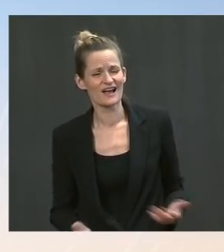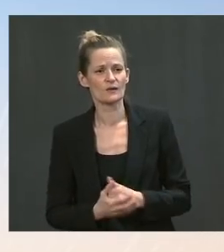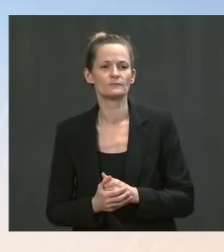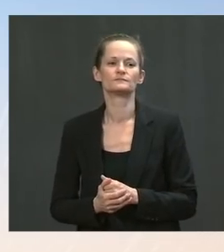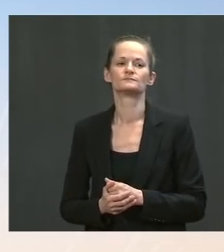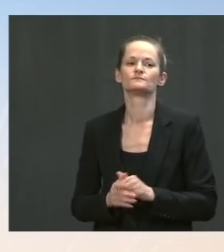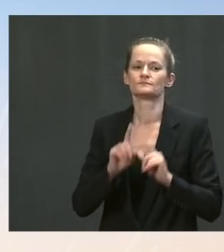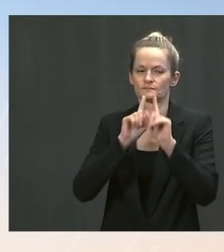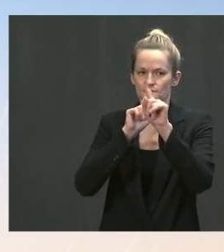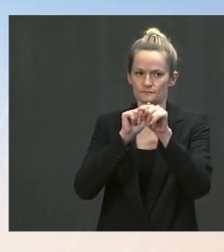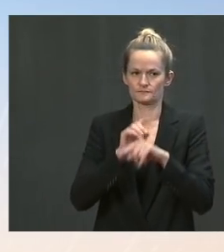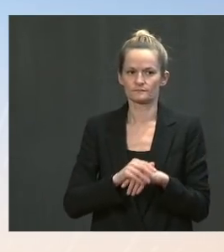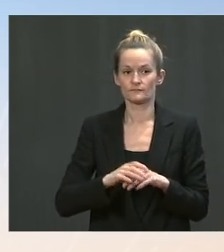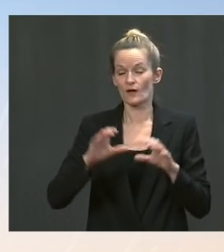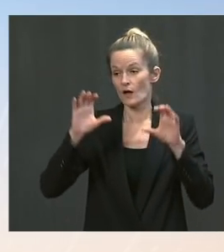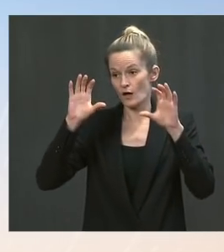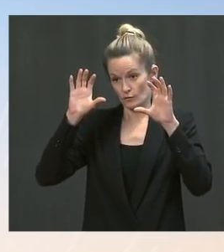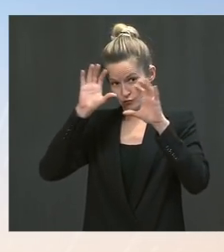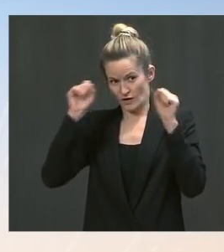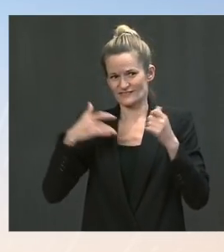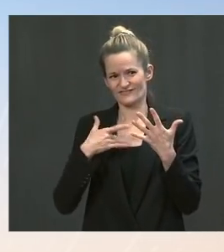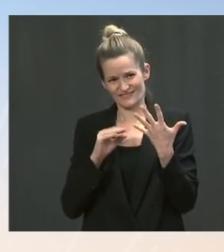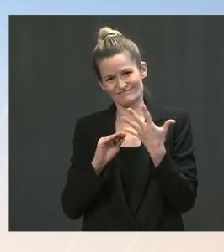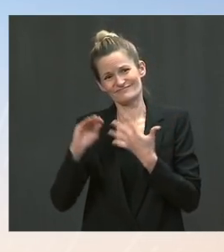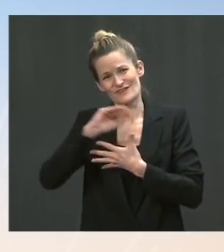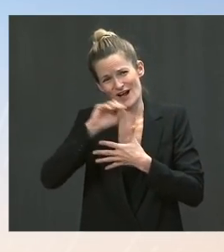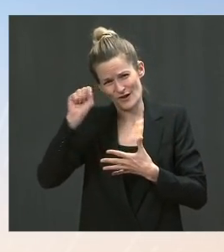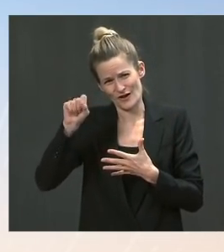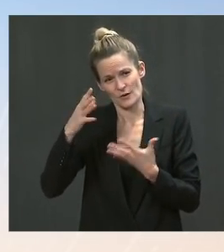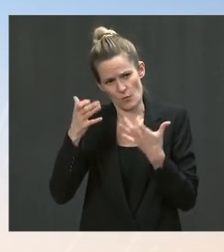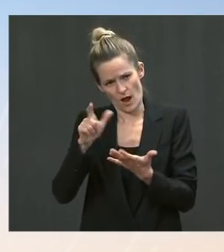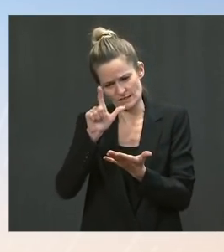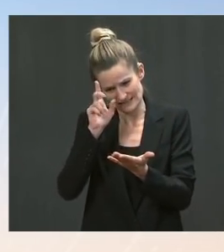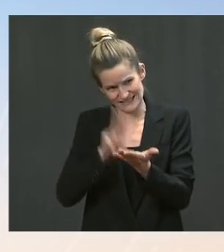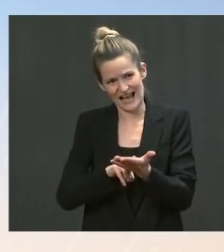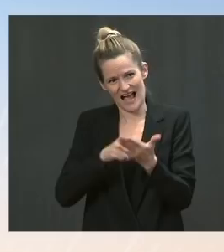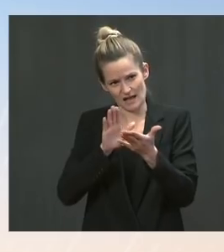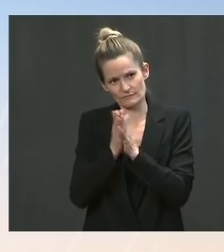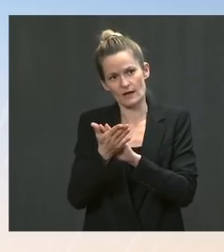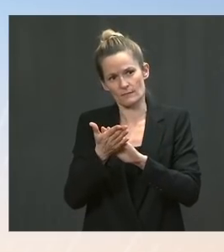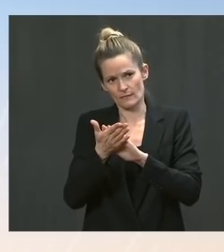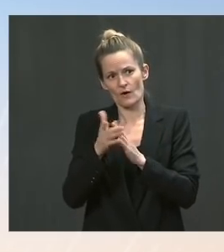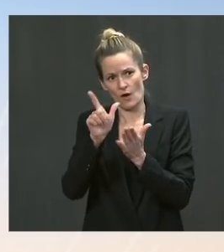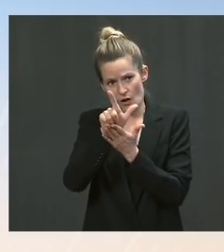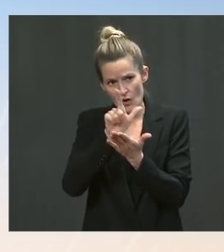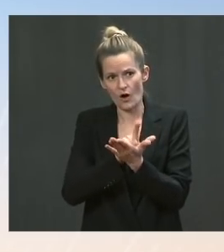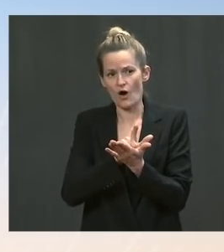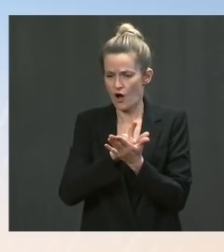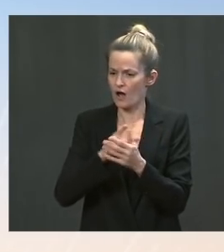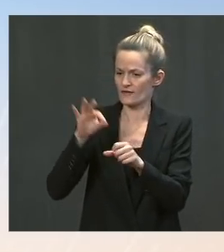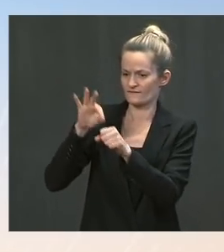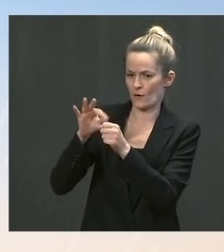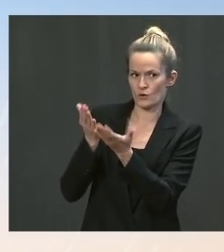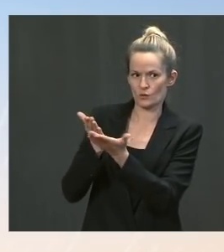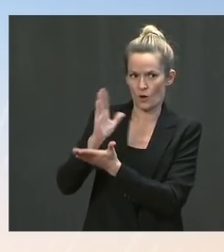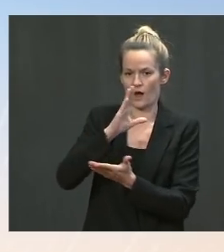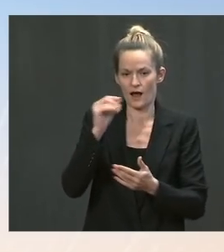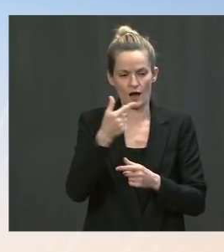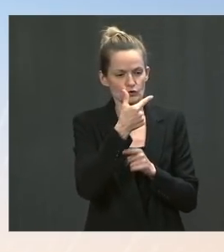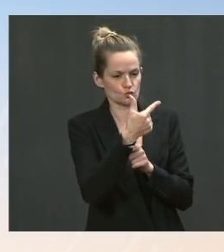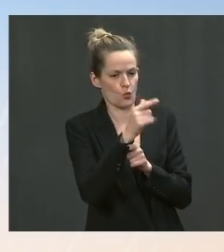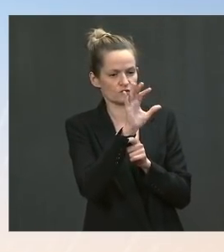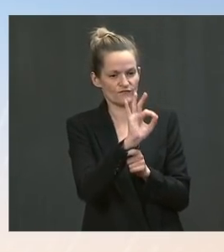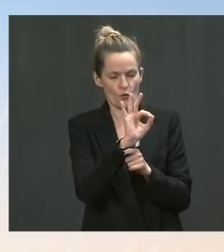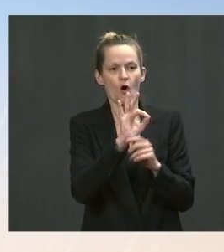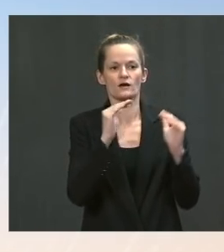he would love to sign legislation on voting rights and the George Floyd Justice and Policing Act into law. He is